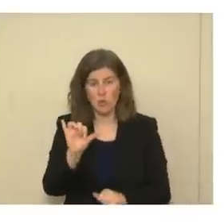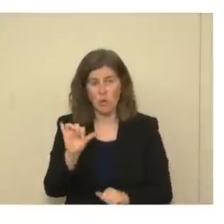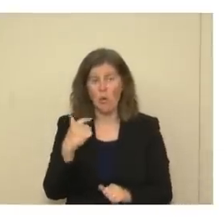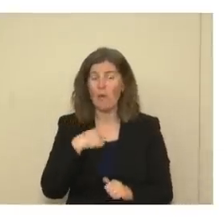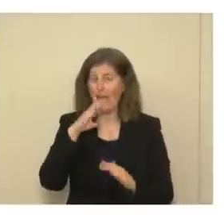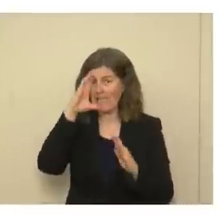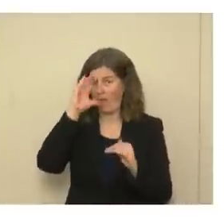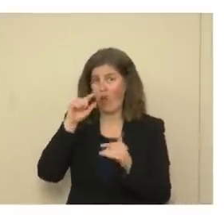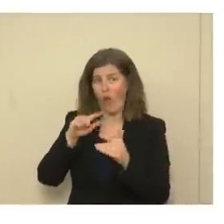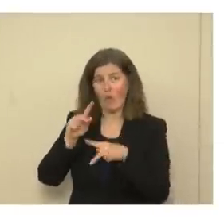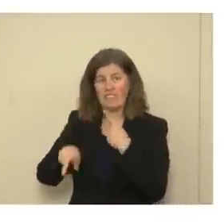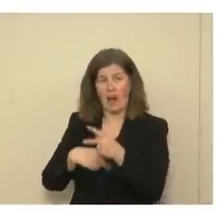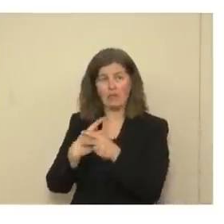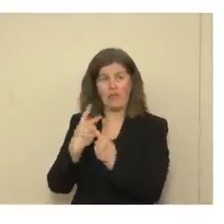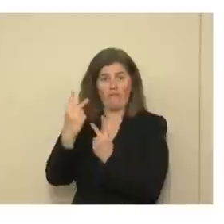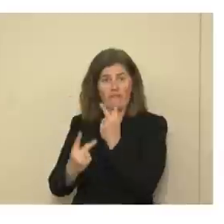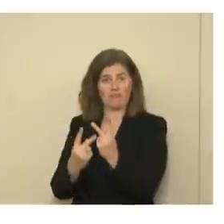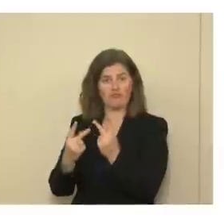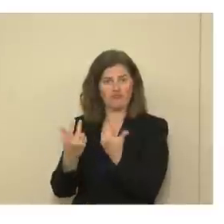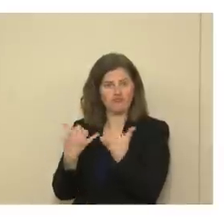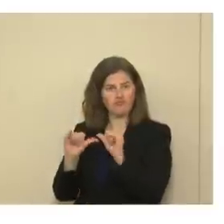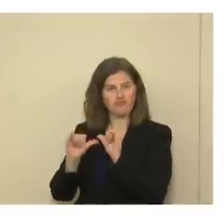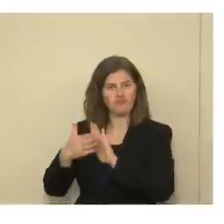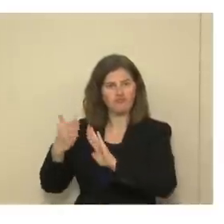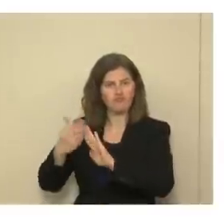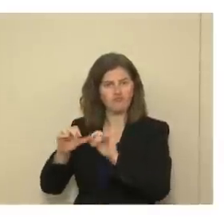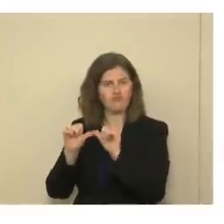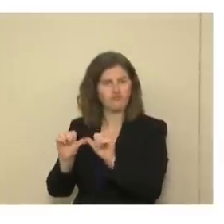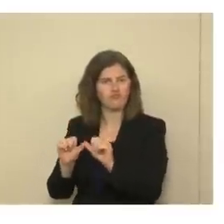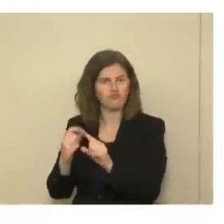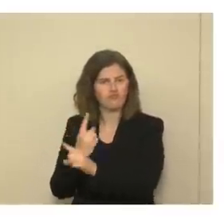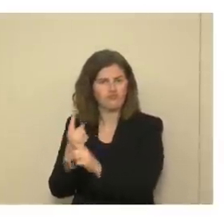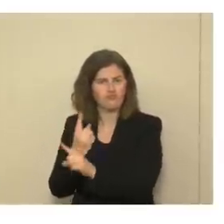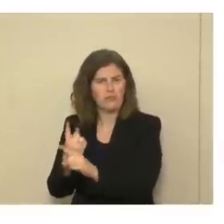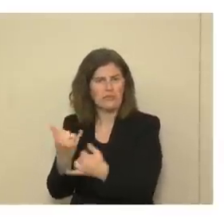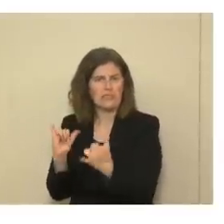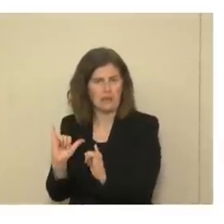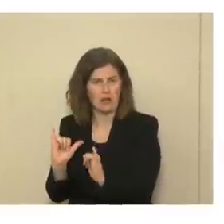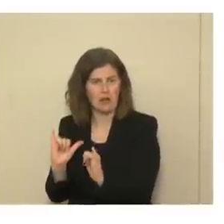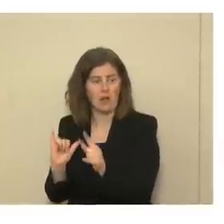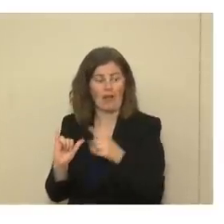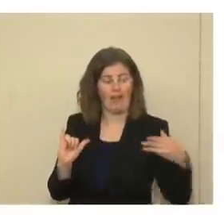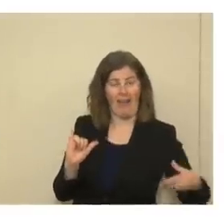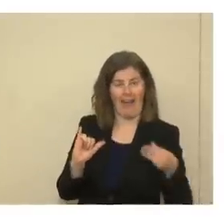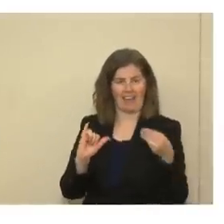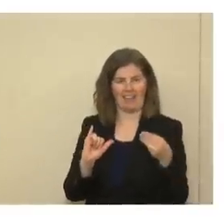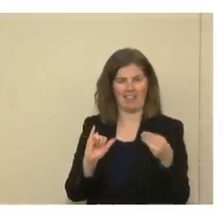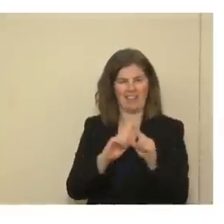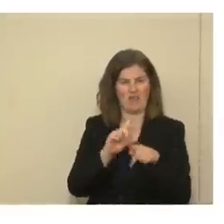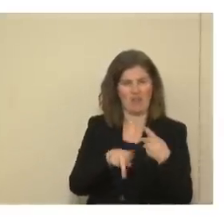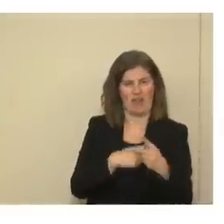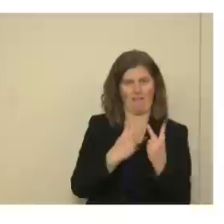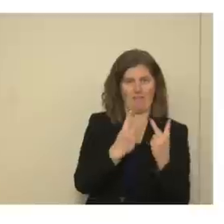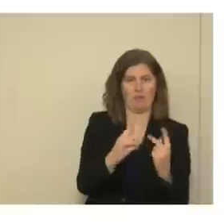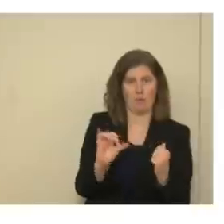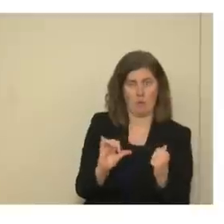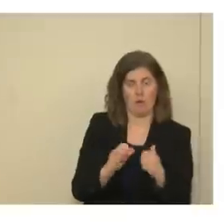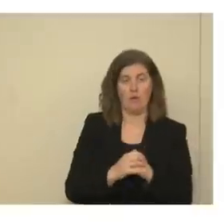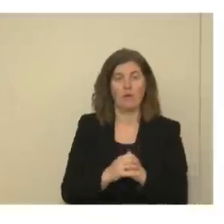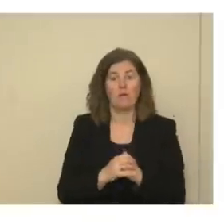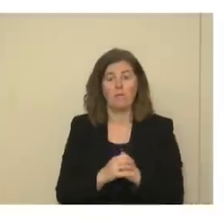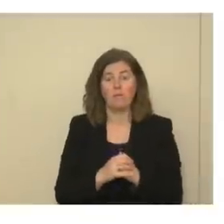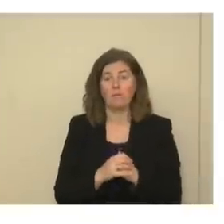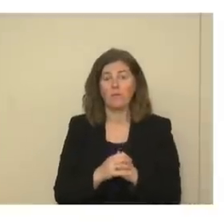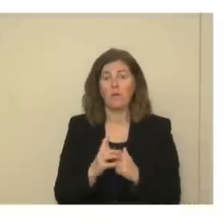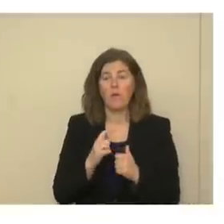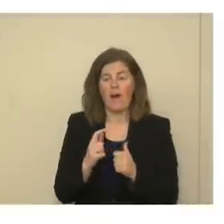expect those types of visits to continue routinely. This is in addition to that. In addition, we want the